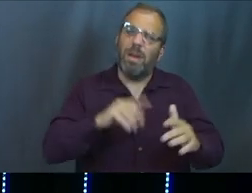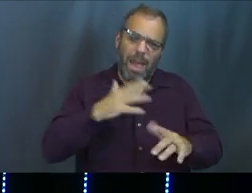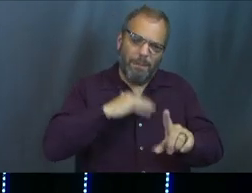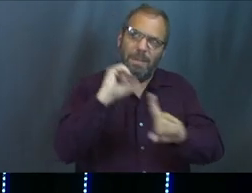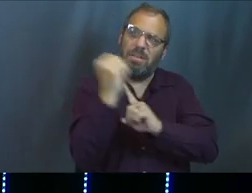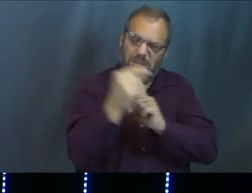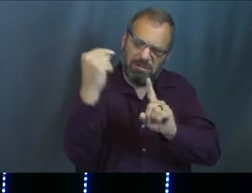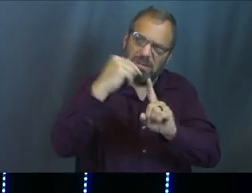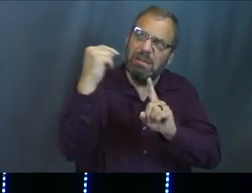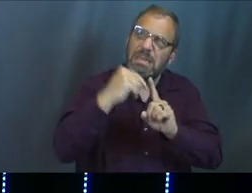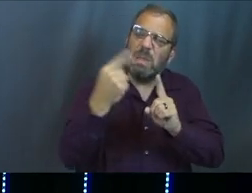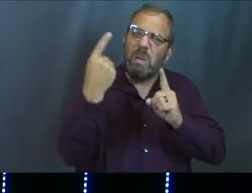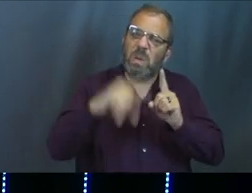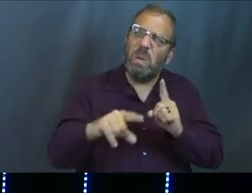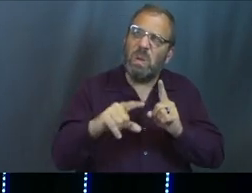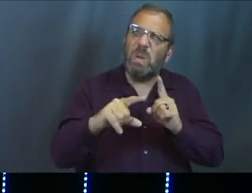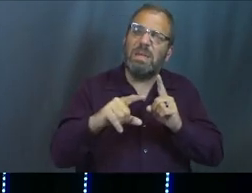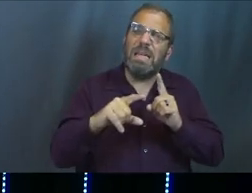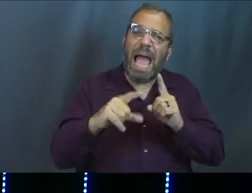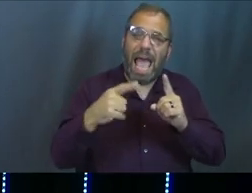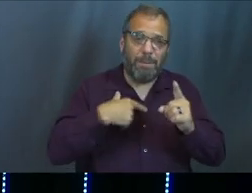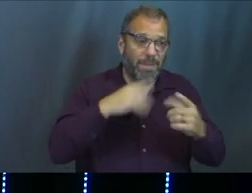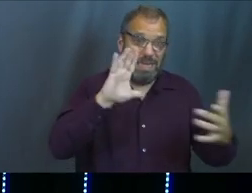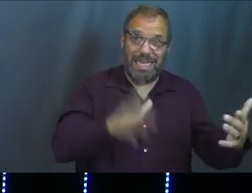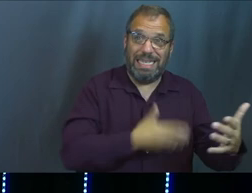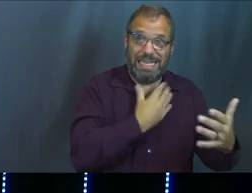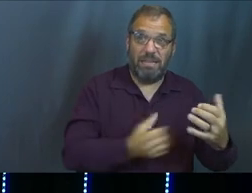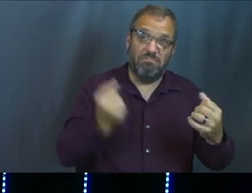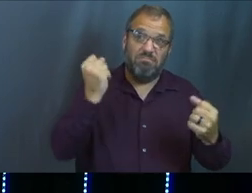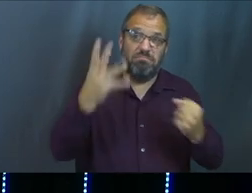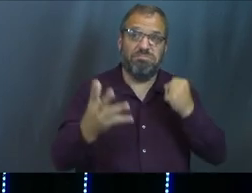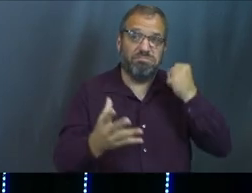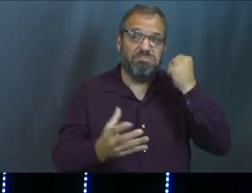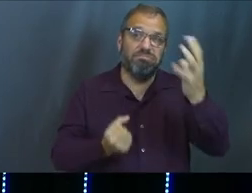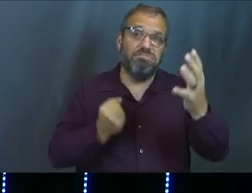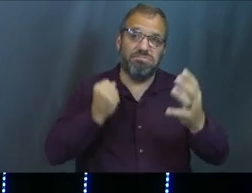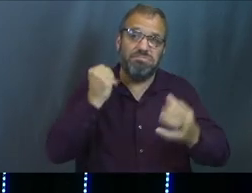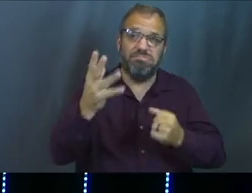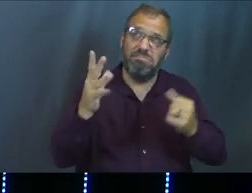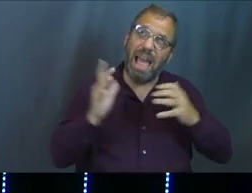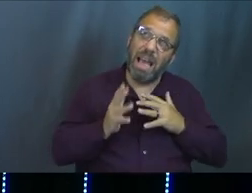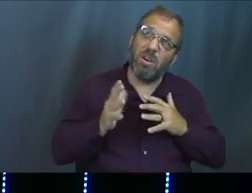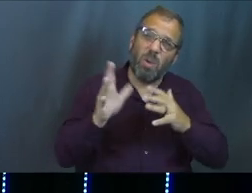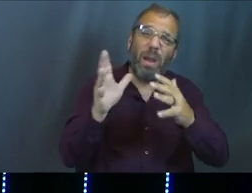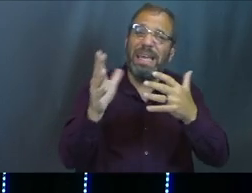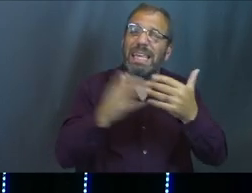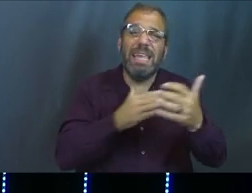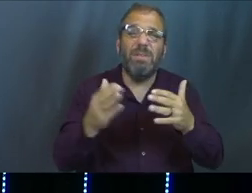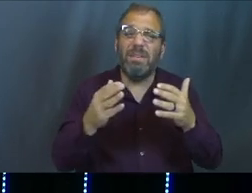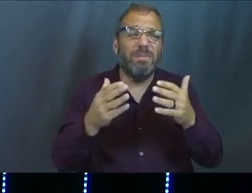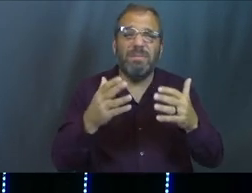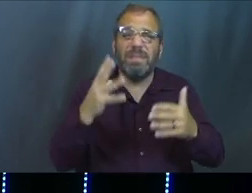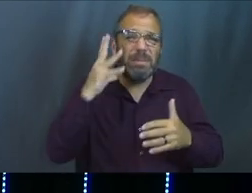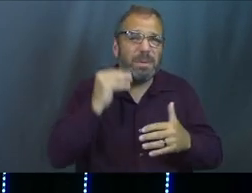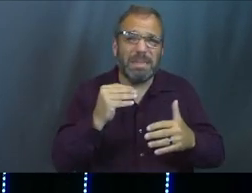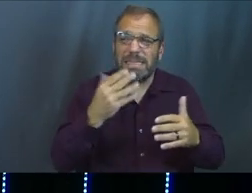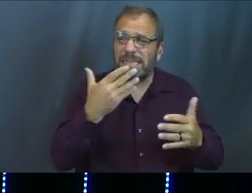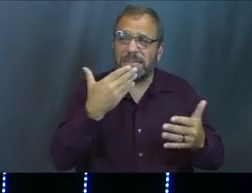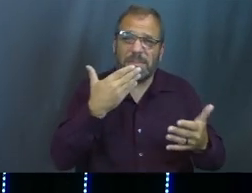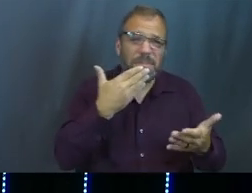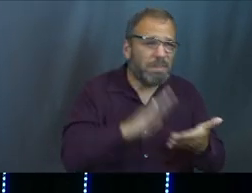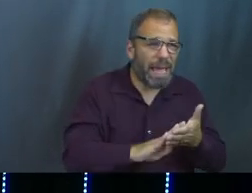And you can invite him in and you can sing out this song we're going to sing as we celebrate. And you can give him glory, even if things aren't going that way.